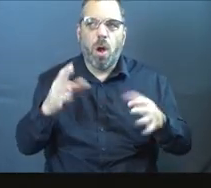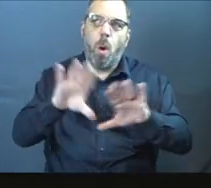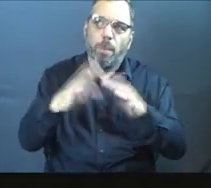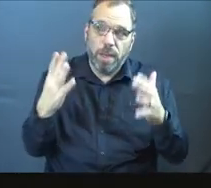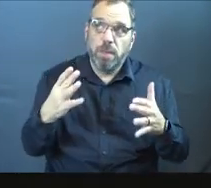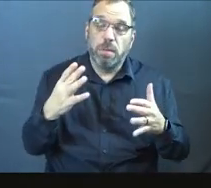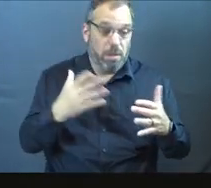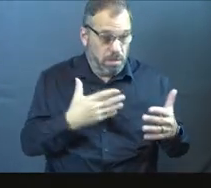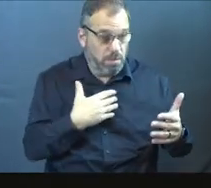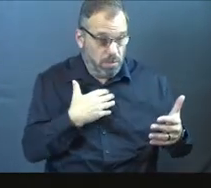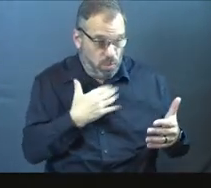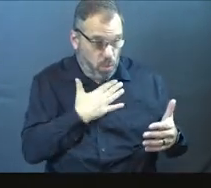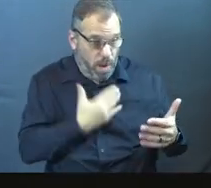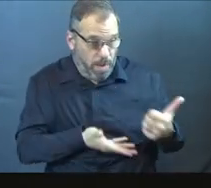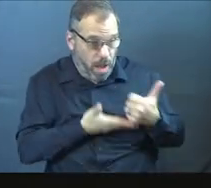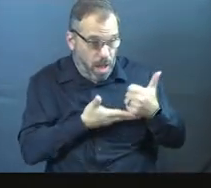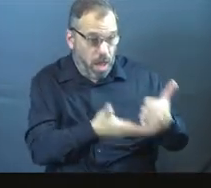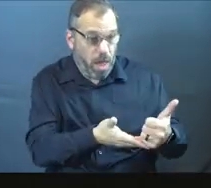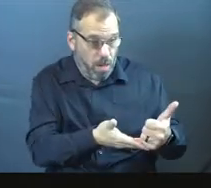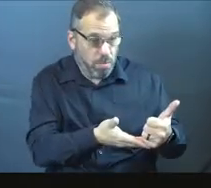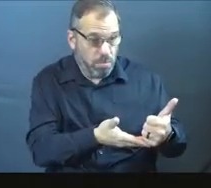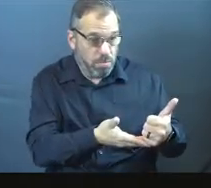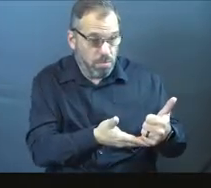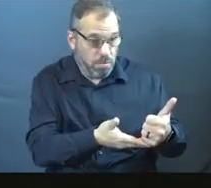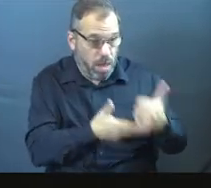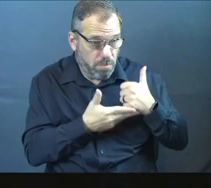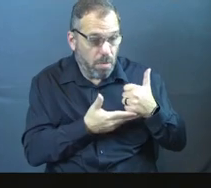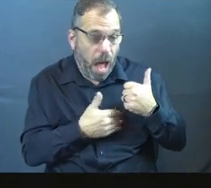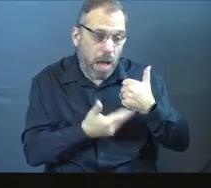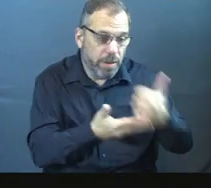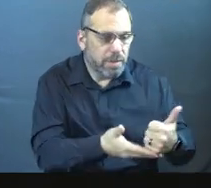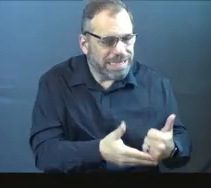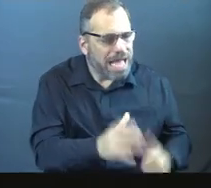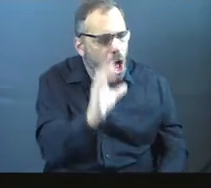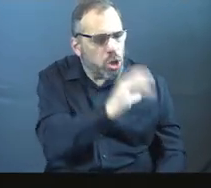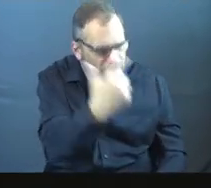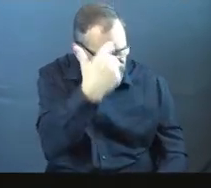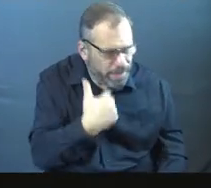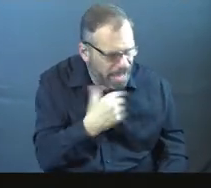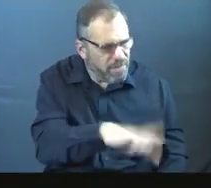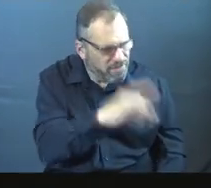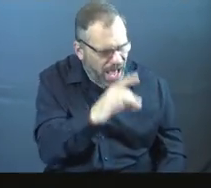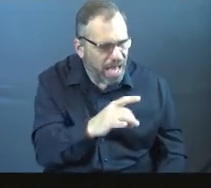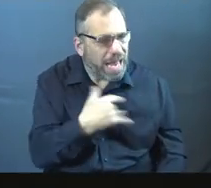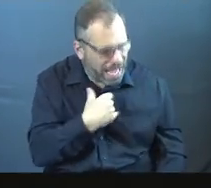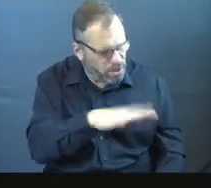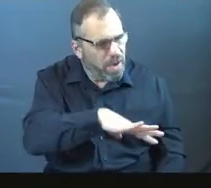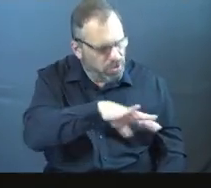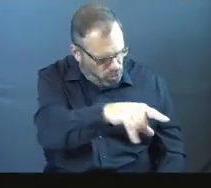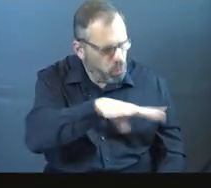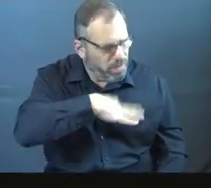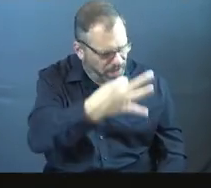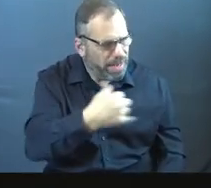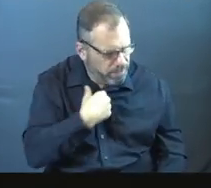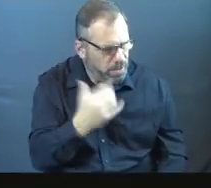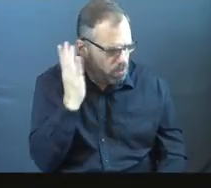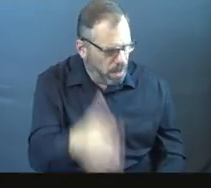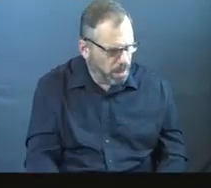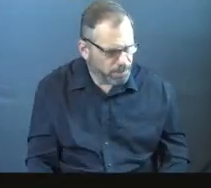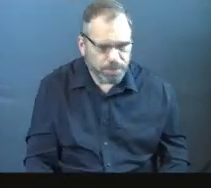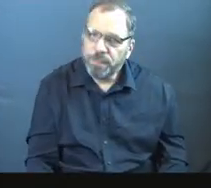the door and he's like, if you want my help, I'm here. But you got to seek me. Seek me and you will find me. I will be found by you, says the Lord.